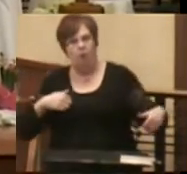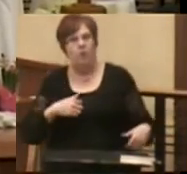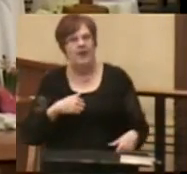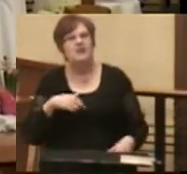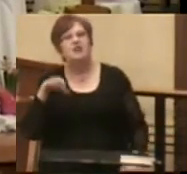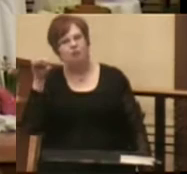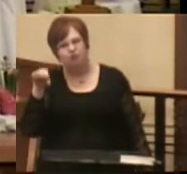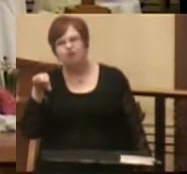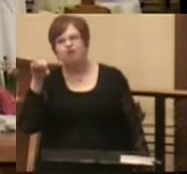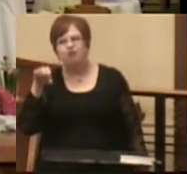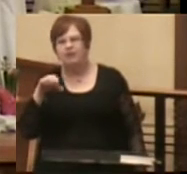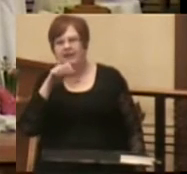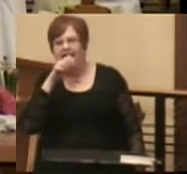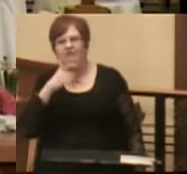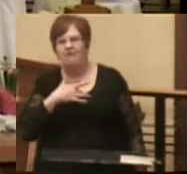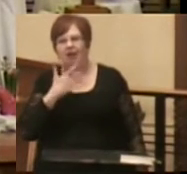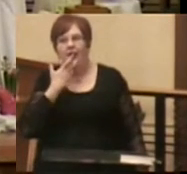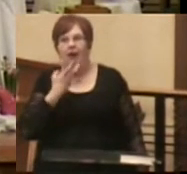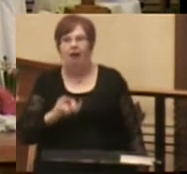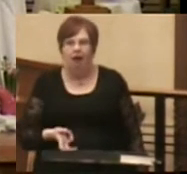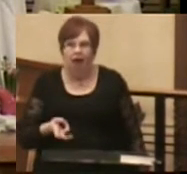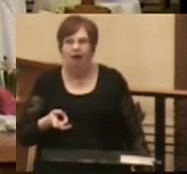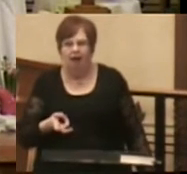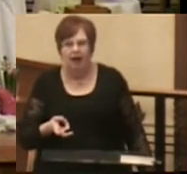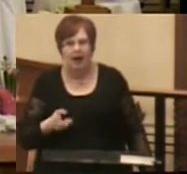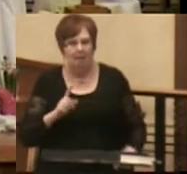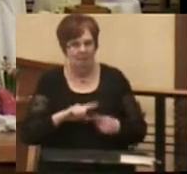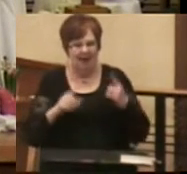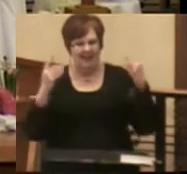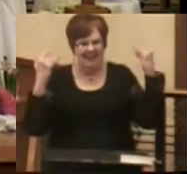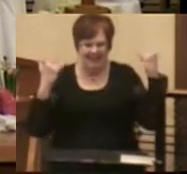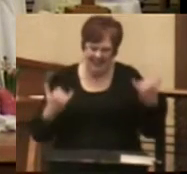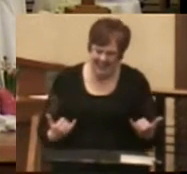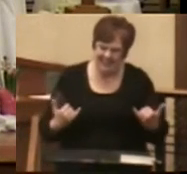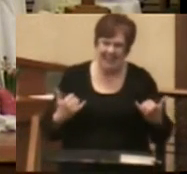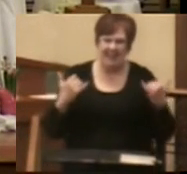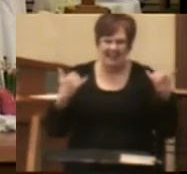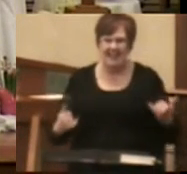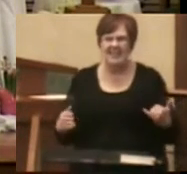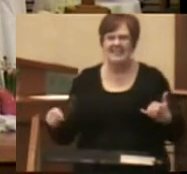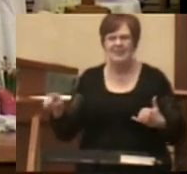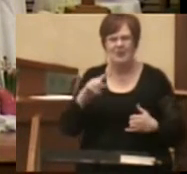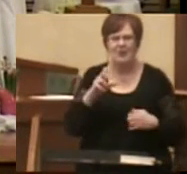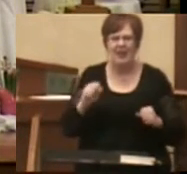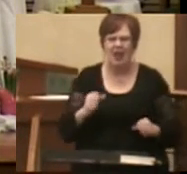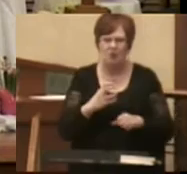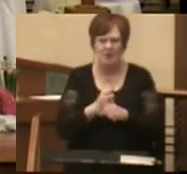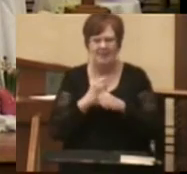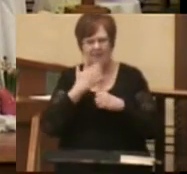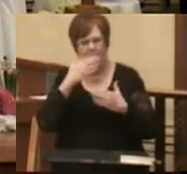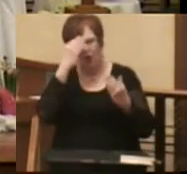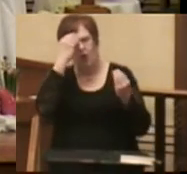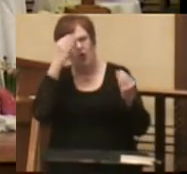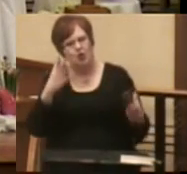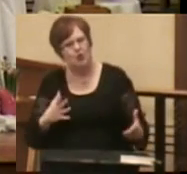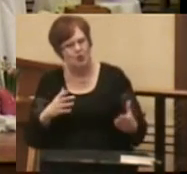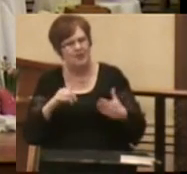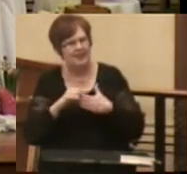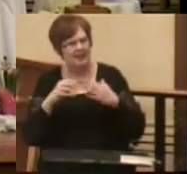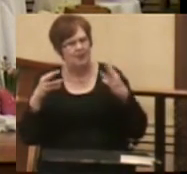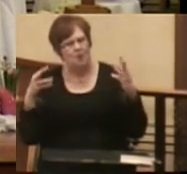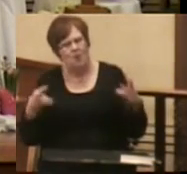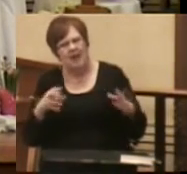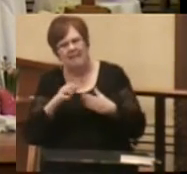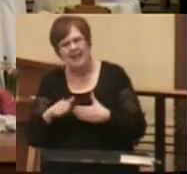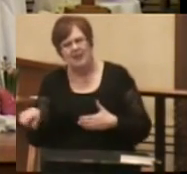agreement. But on this day, this day, could you receive the good news in such a way